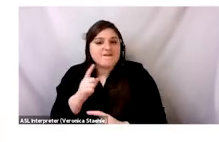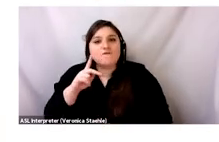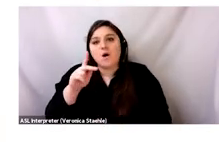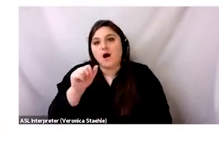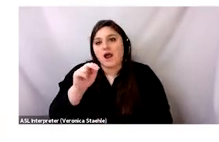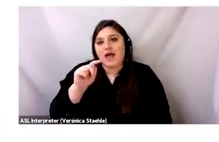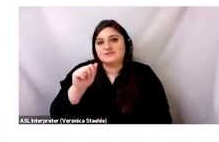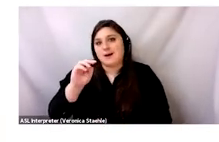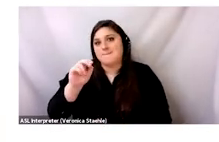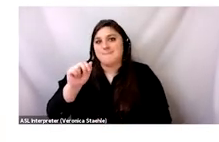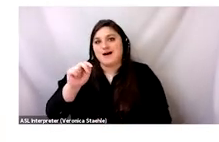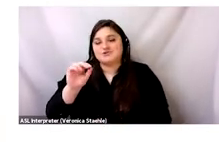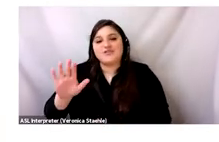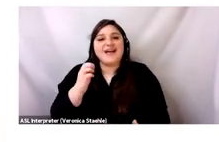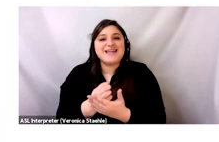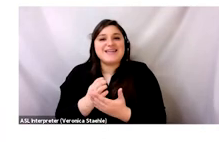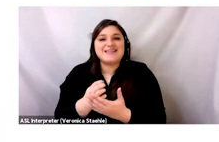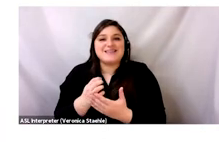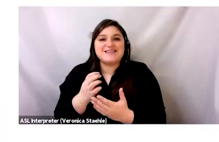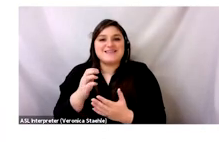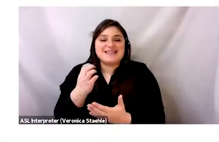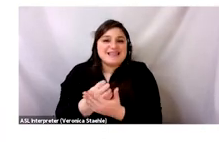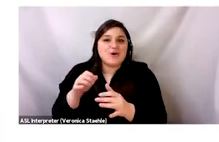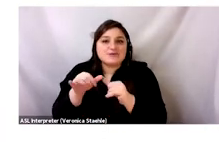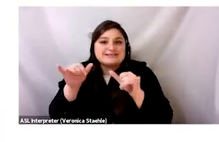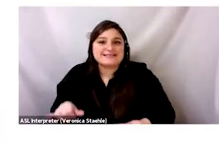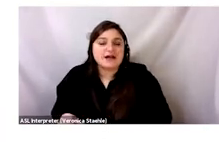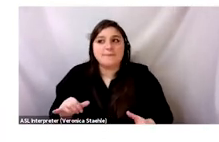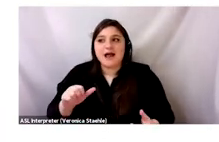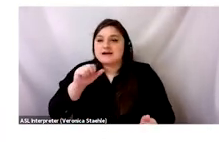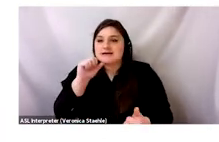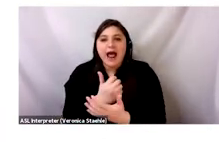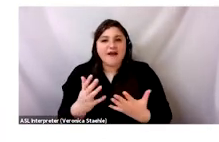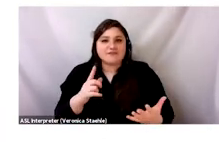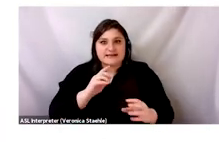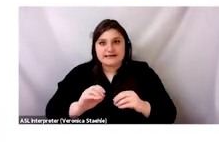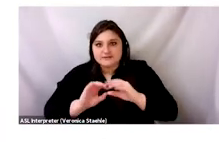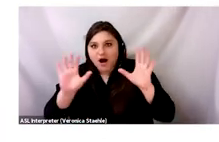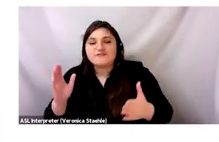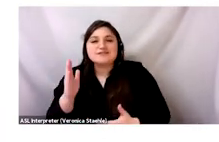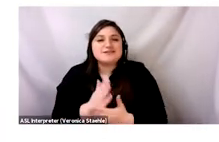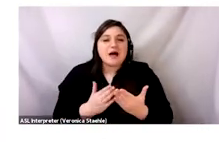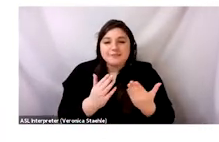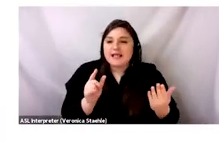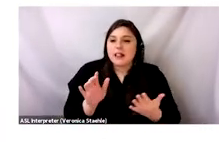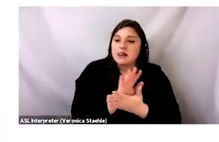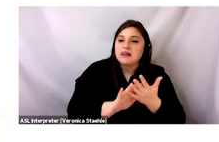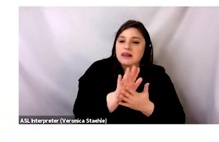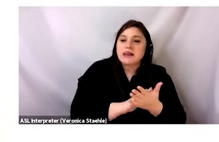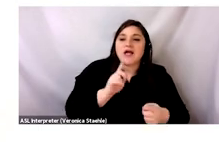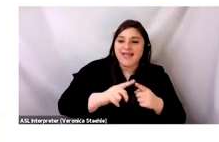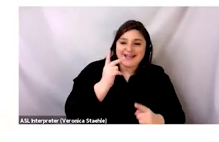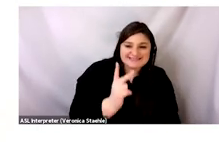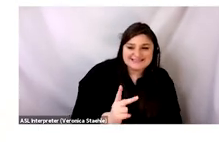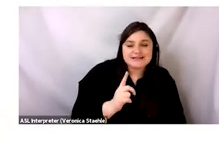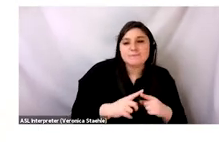make a Cantamantus ecosystem on how it's not so like black and white, but there are certain things